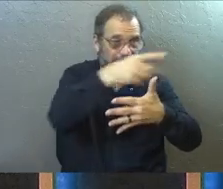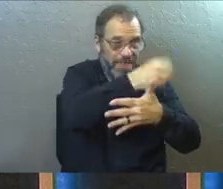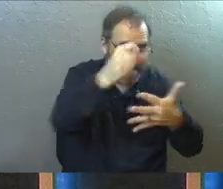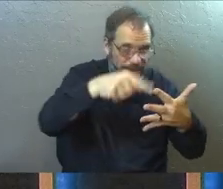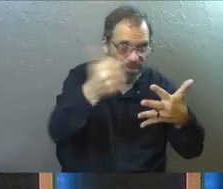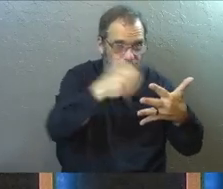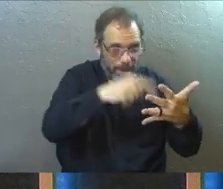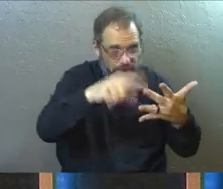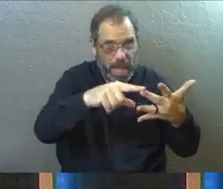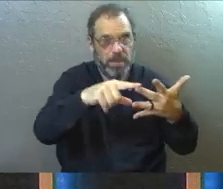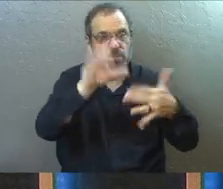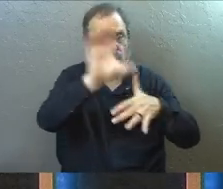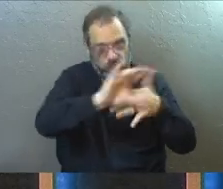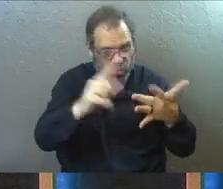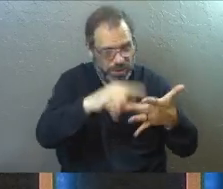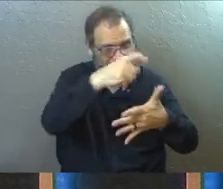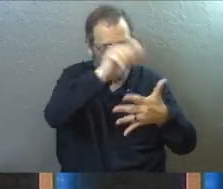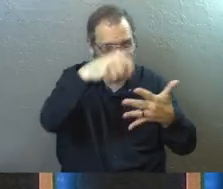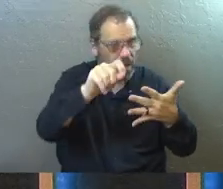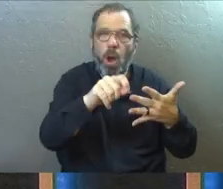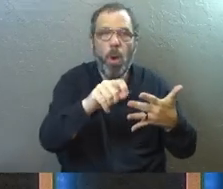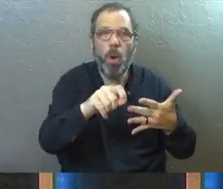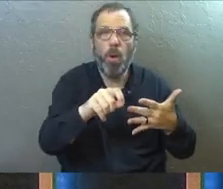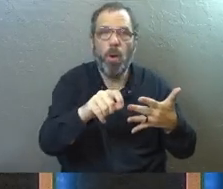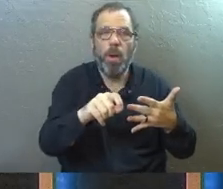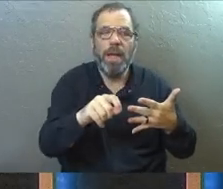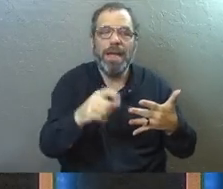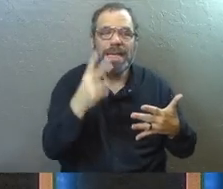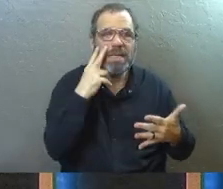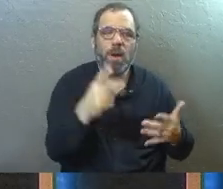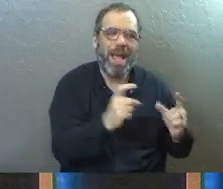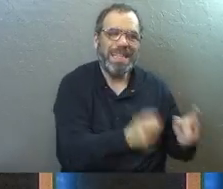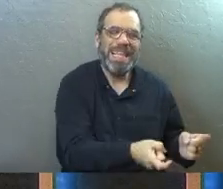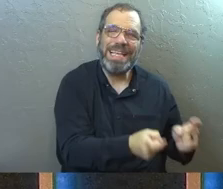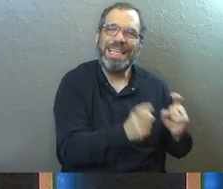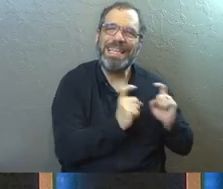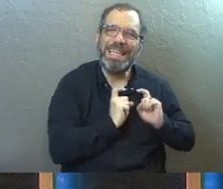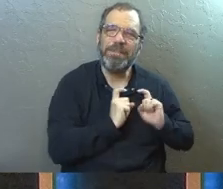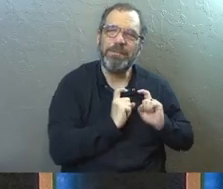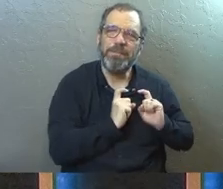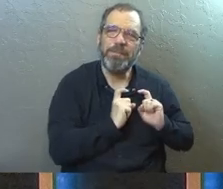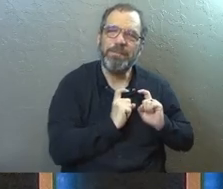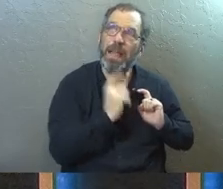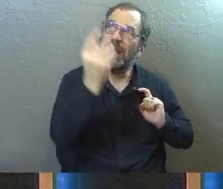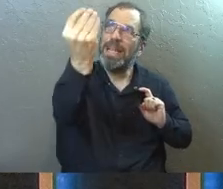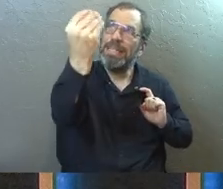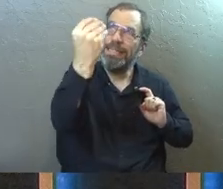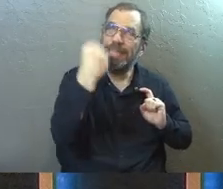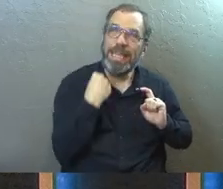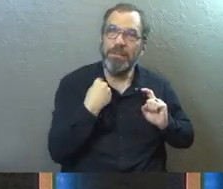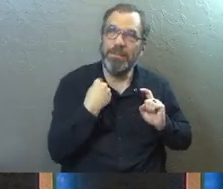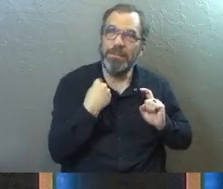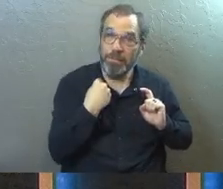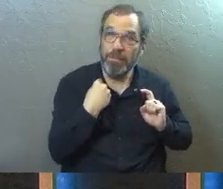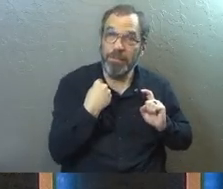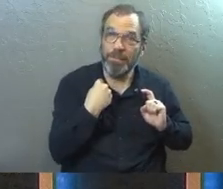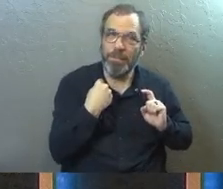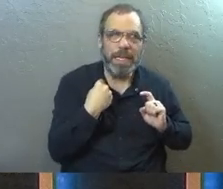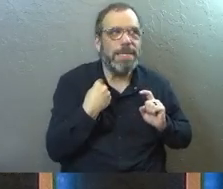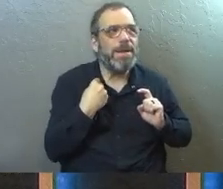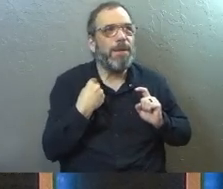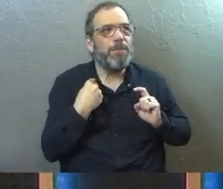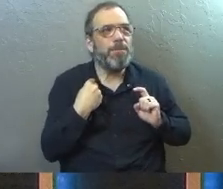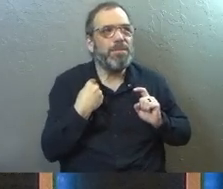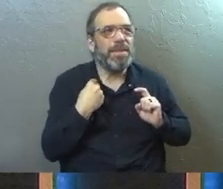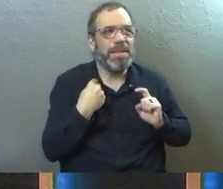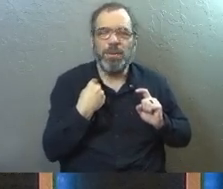Jesus is requiring of them. But he saw this as a gift that Jesus was giving to him. It's got